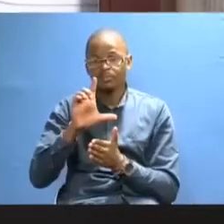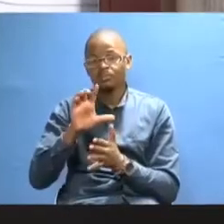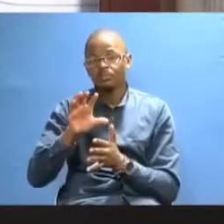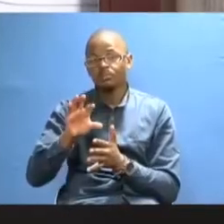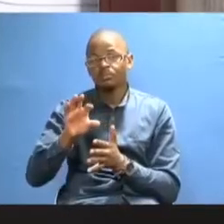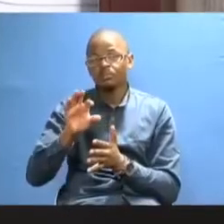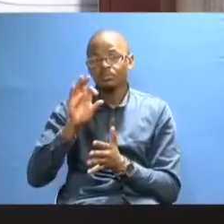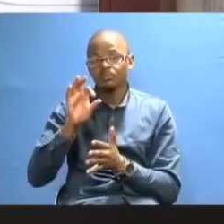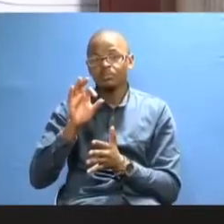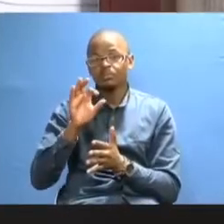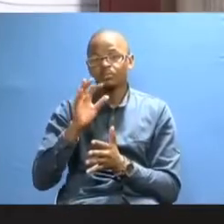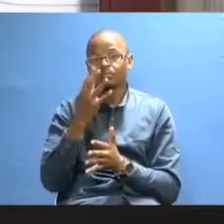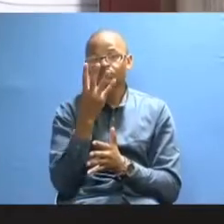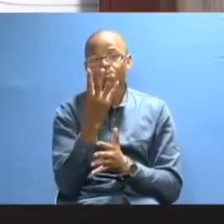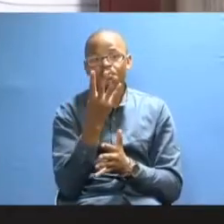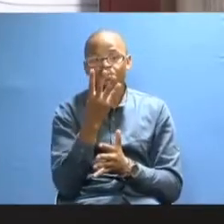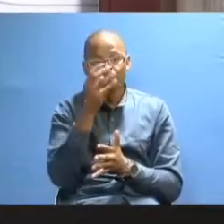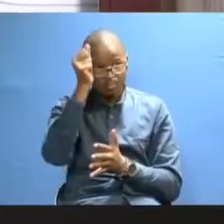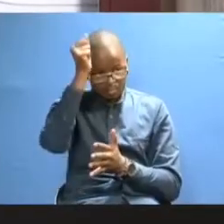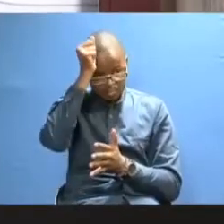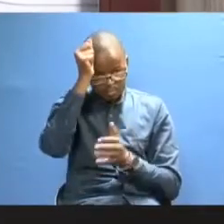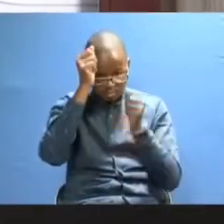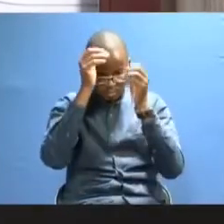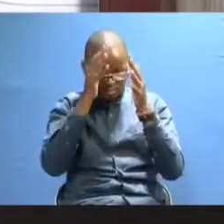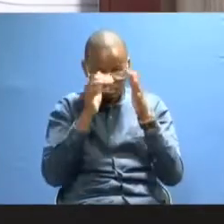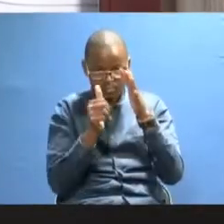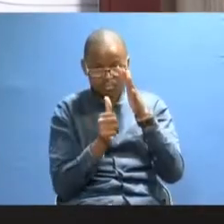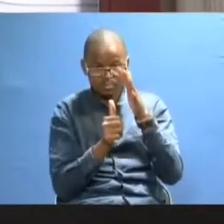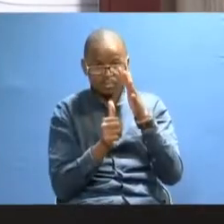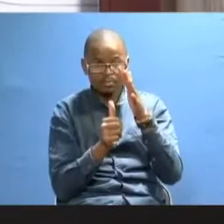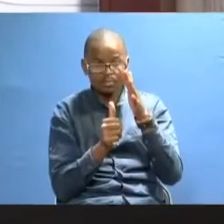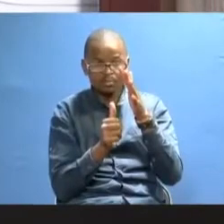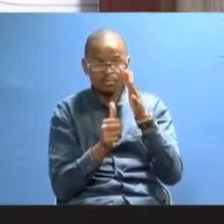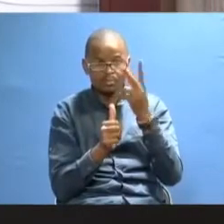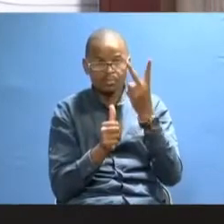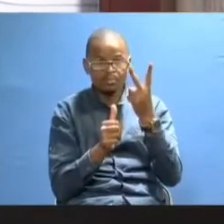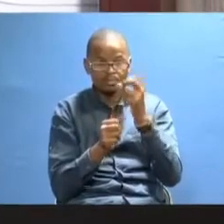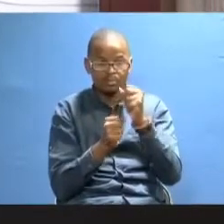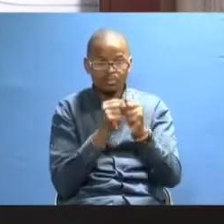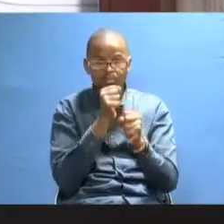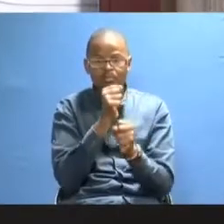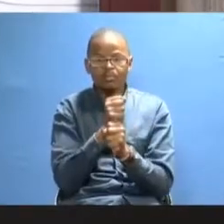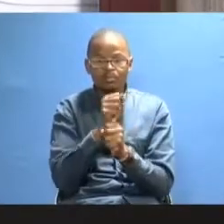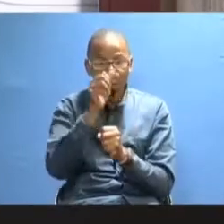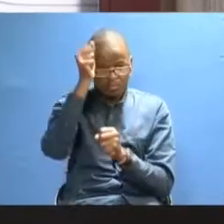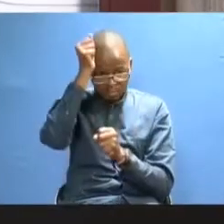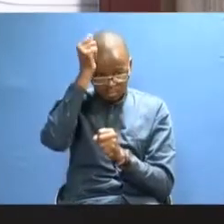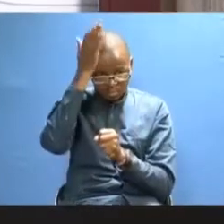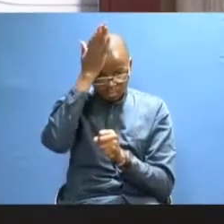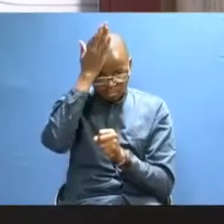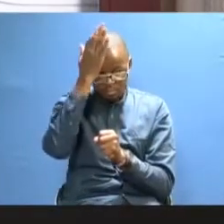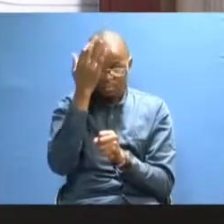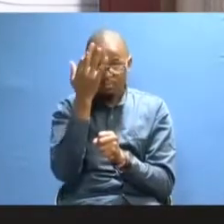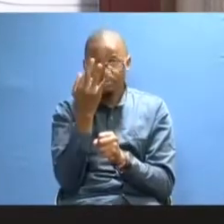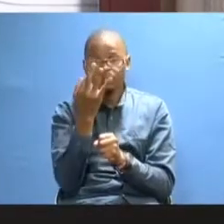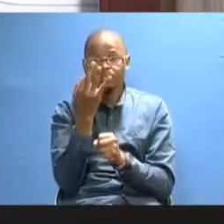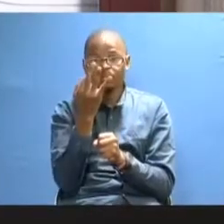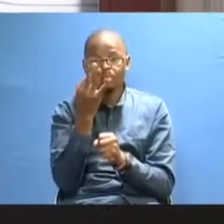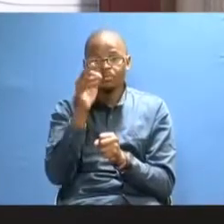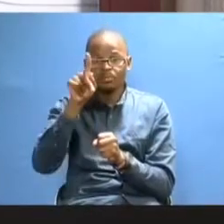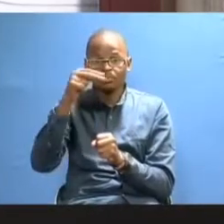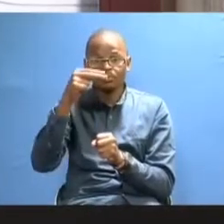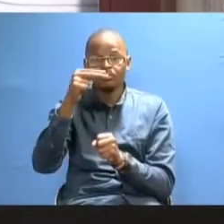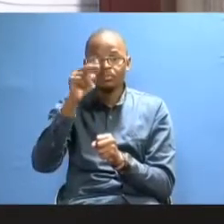shall take a minimum of four academic years for undergraduate, two academic years for masters, and